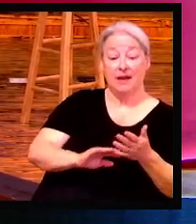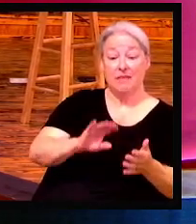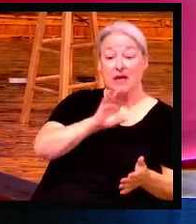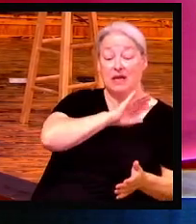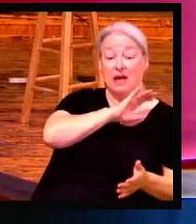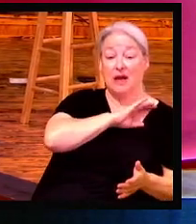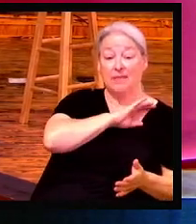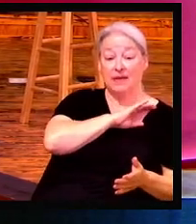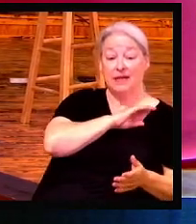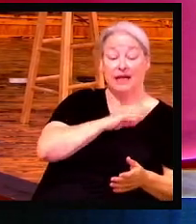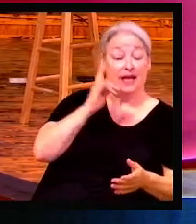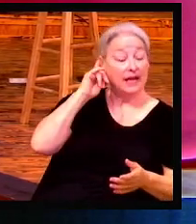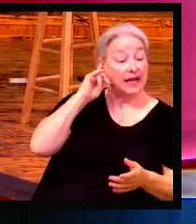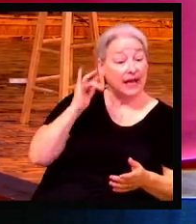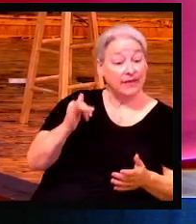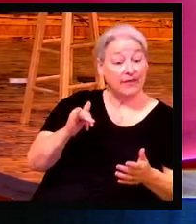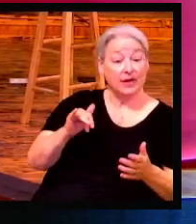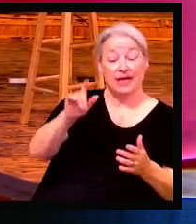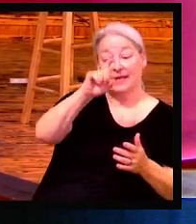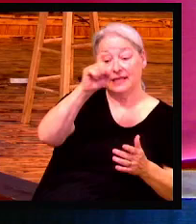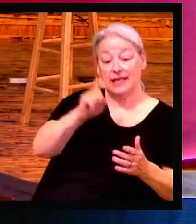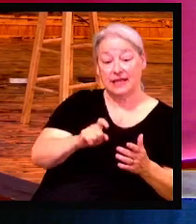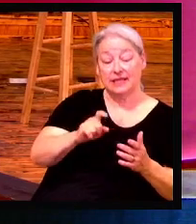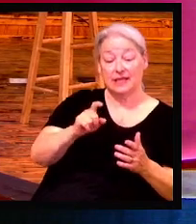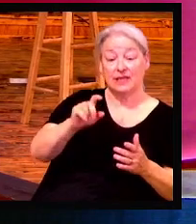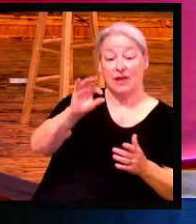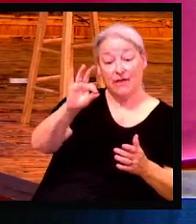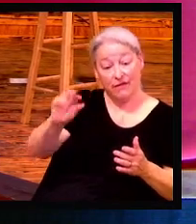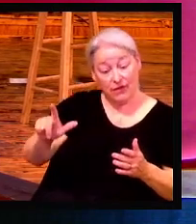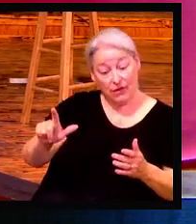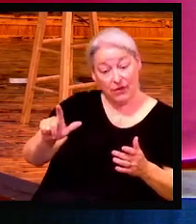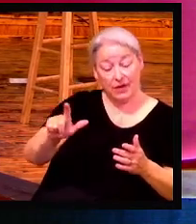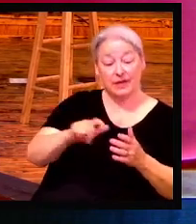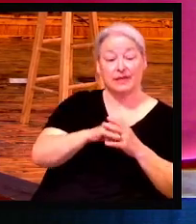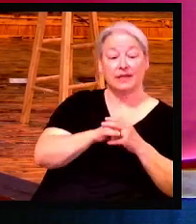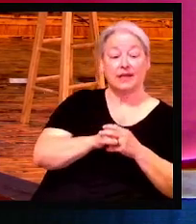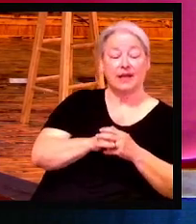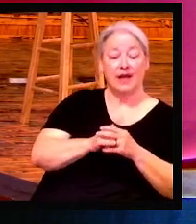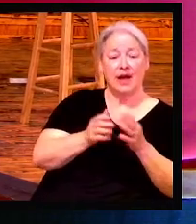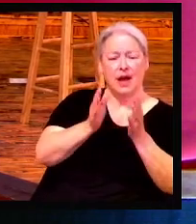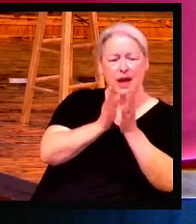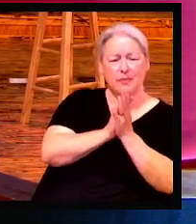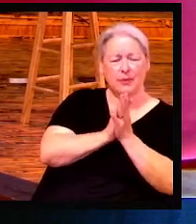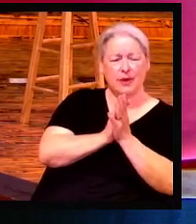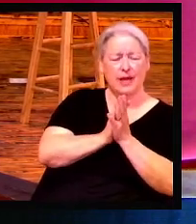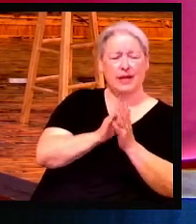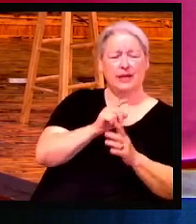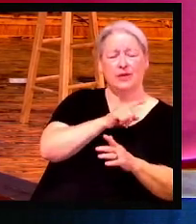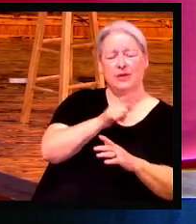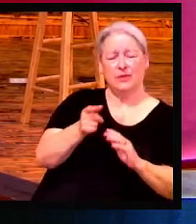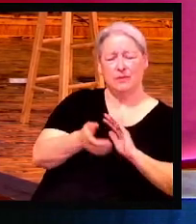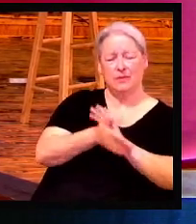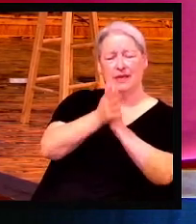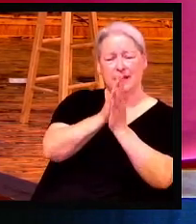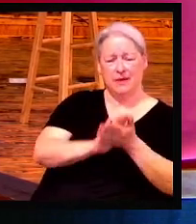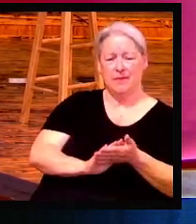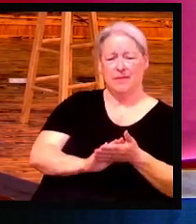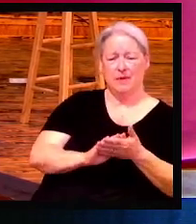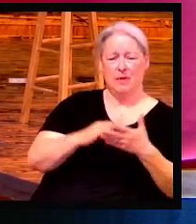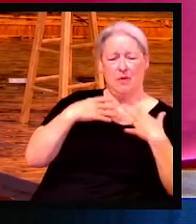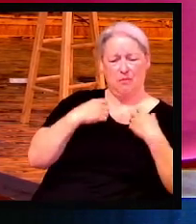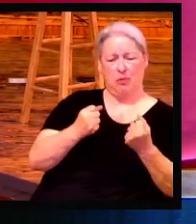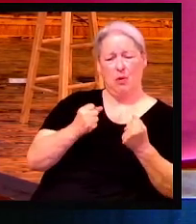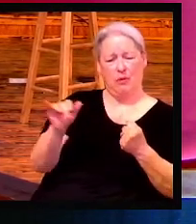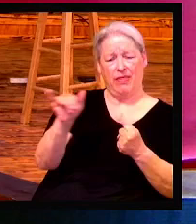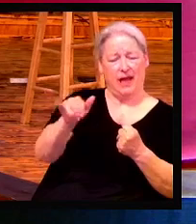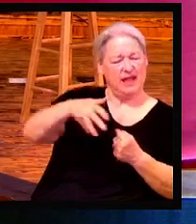no one pursueth, but the righteous are as bold as a lion. And I pray that Christians today become that as well, is that we